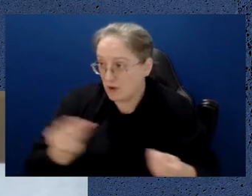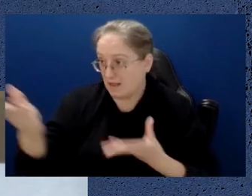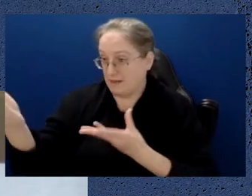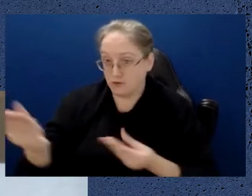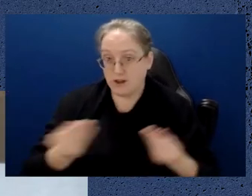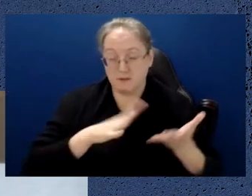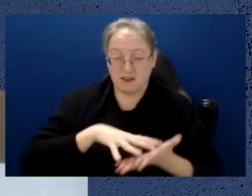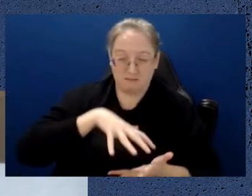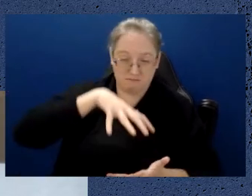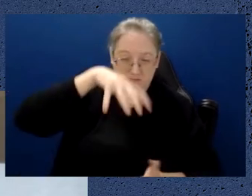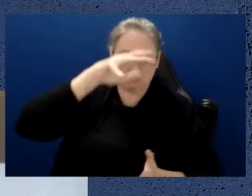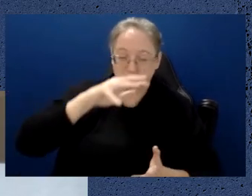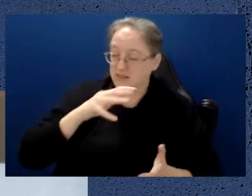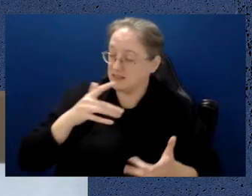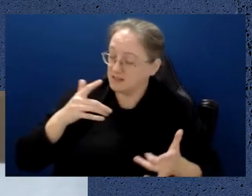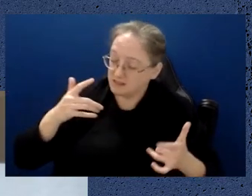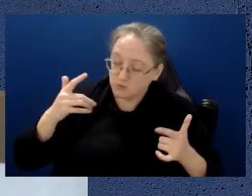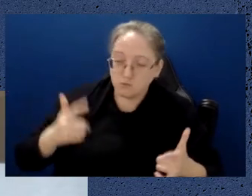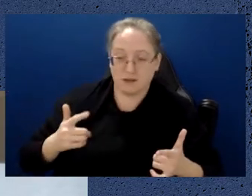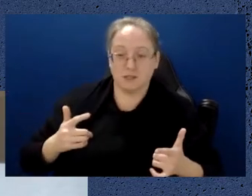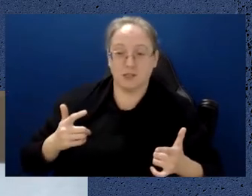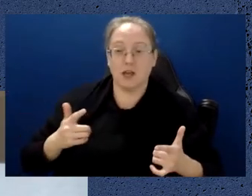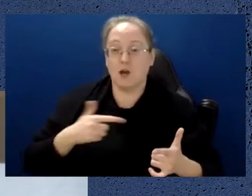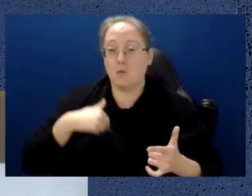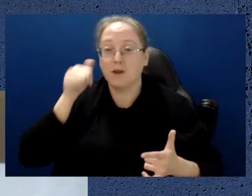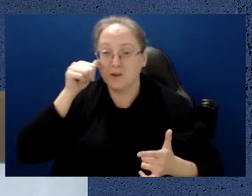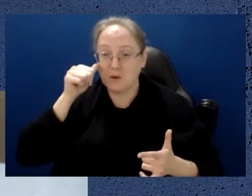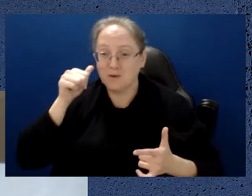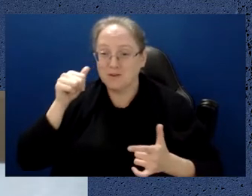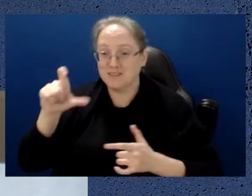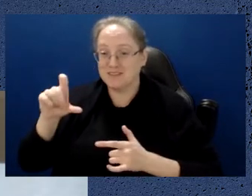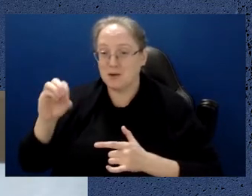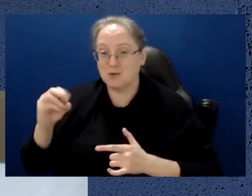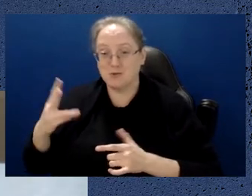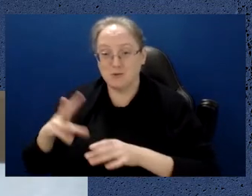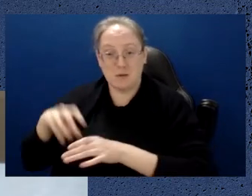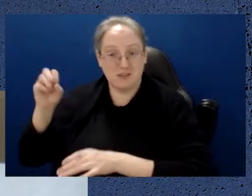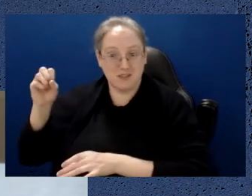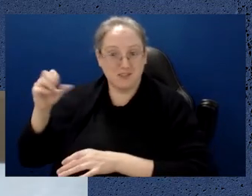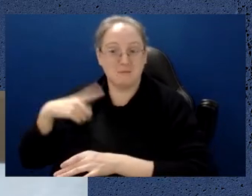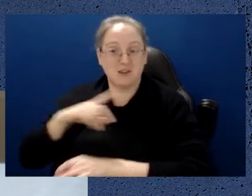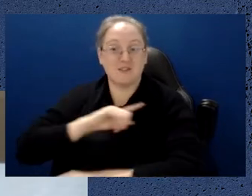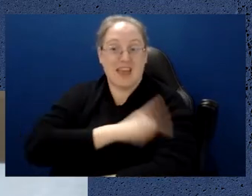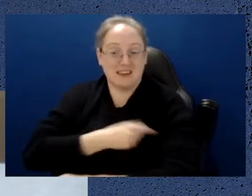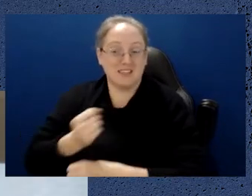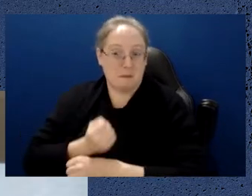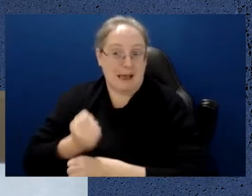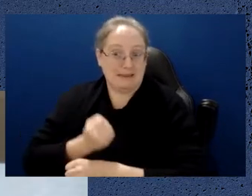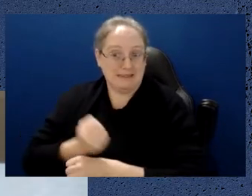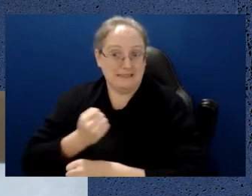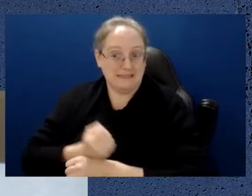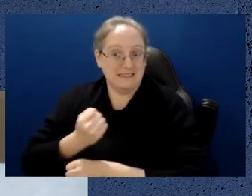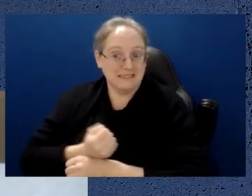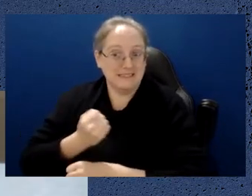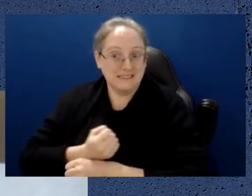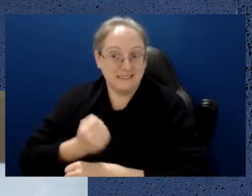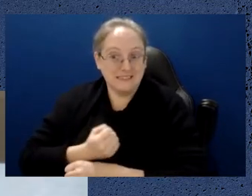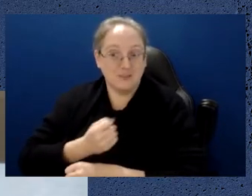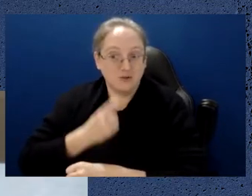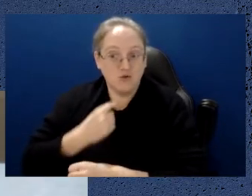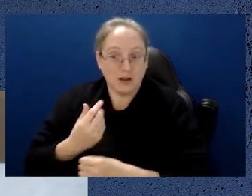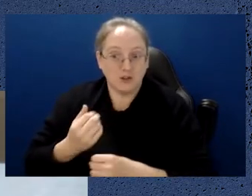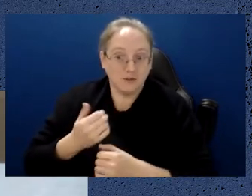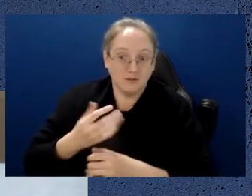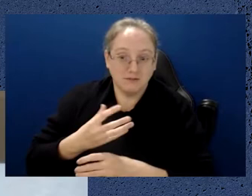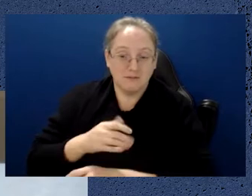of information that we're trying to move around the world is vast. And we all understand about the carbon dioxide